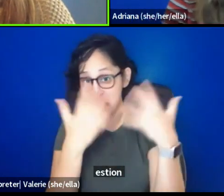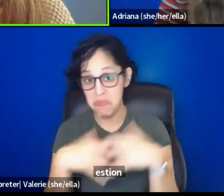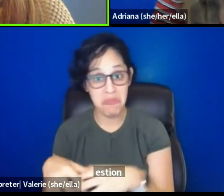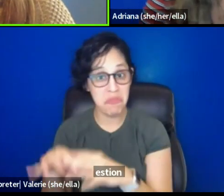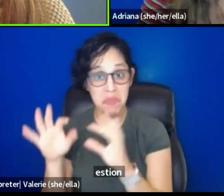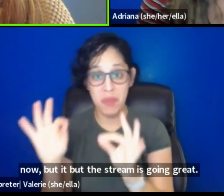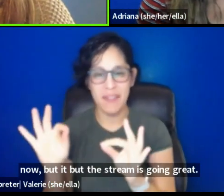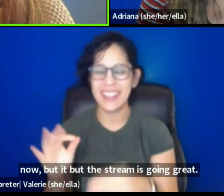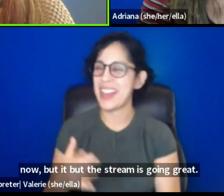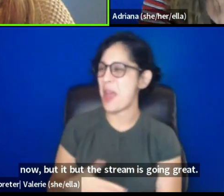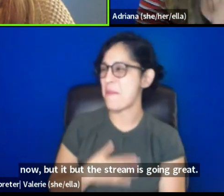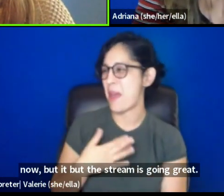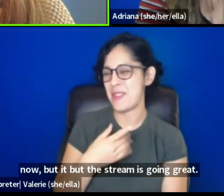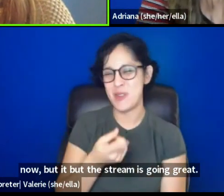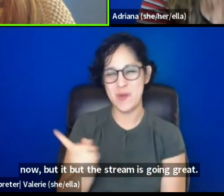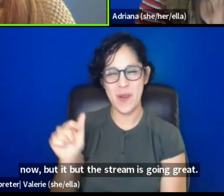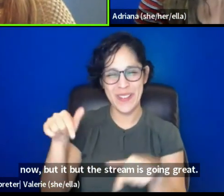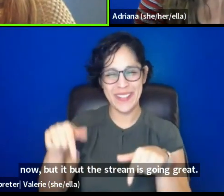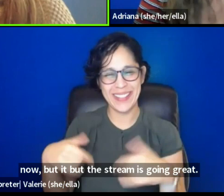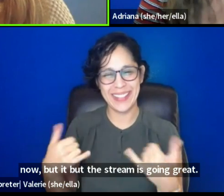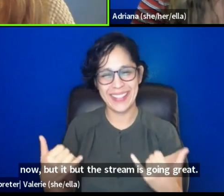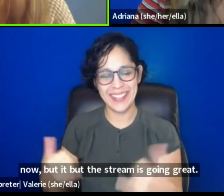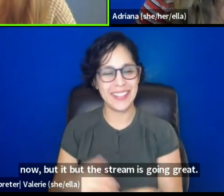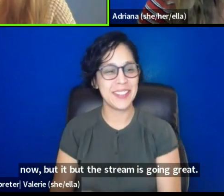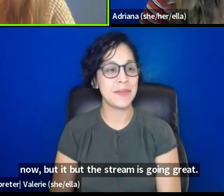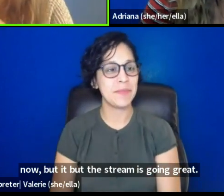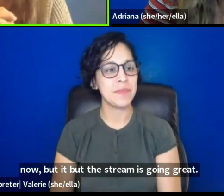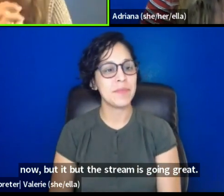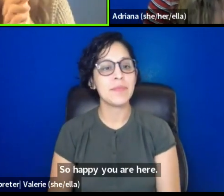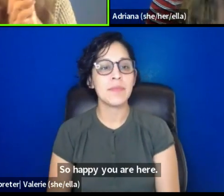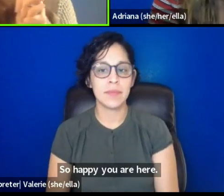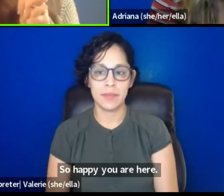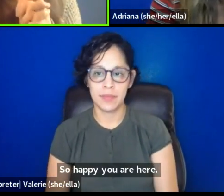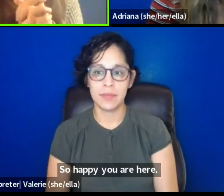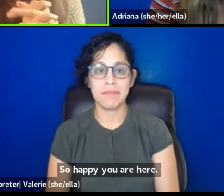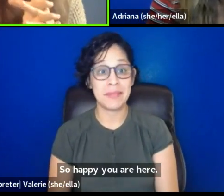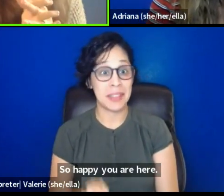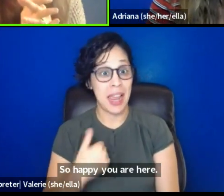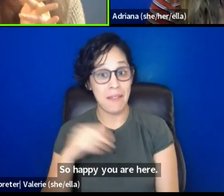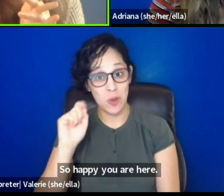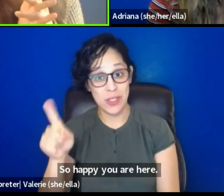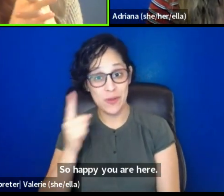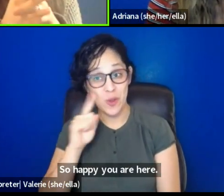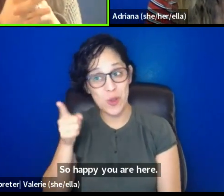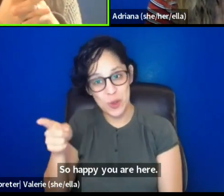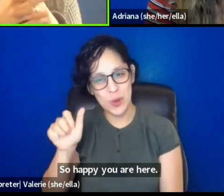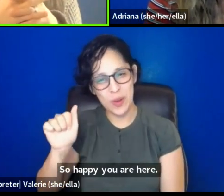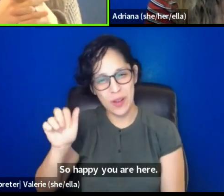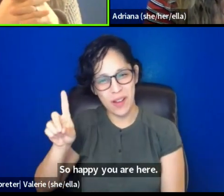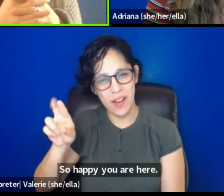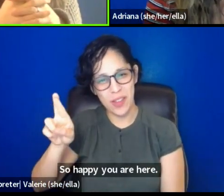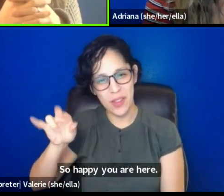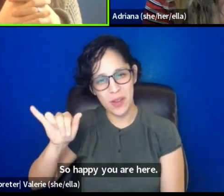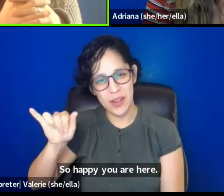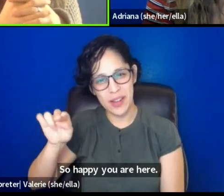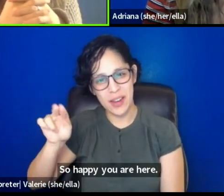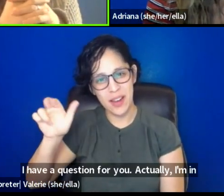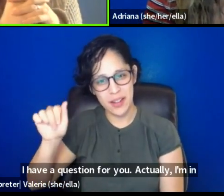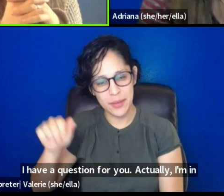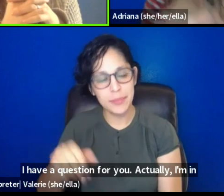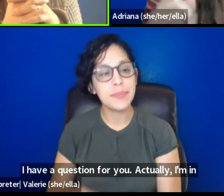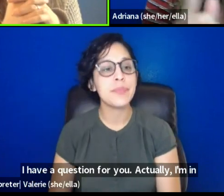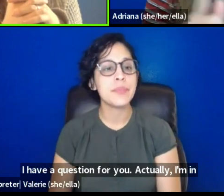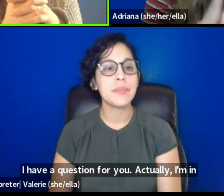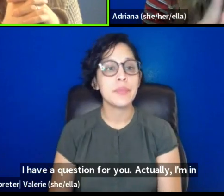We're so happy you all are here. Um, I mean, I have a question for you, actually, um, in,